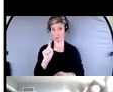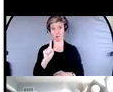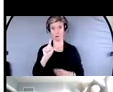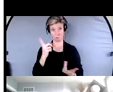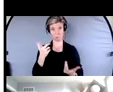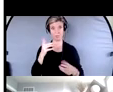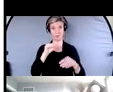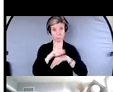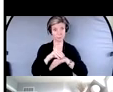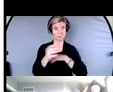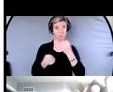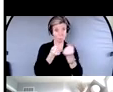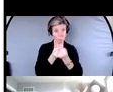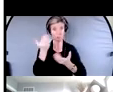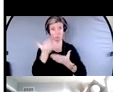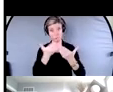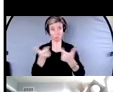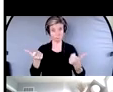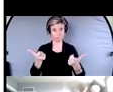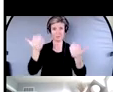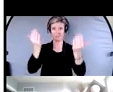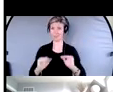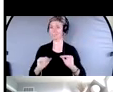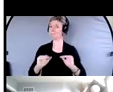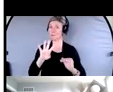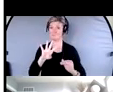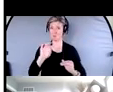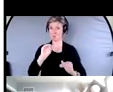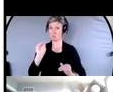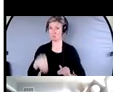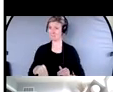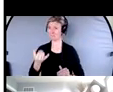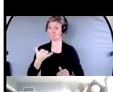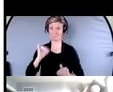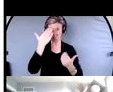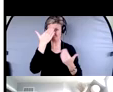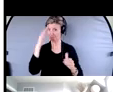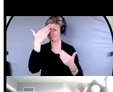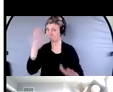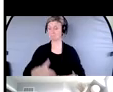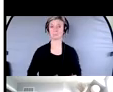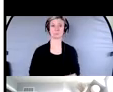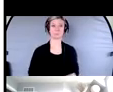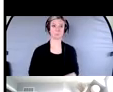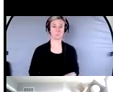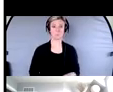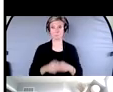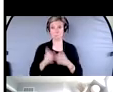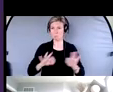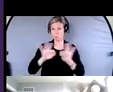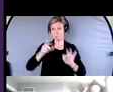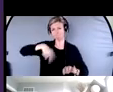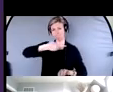great. But there are still some people who aren't. And I think the one thing that we need to be aware of when we're thinking about resources